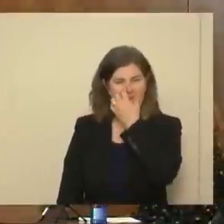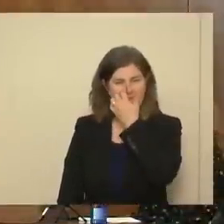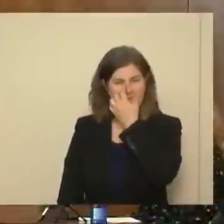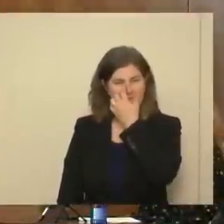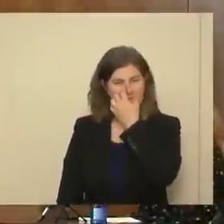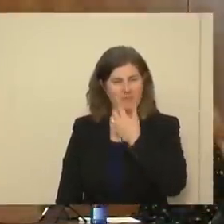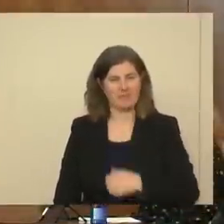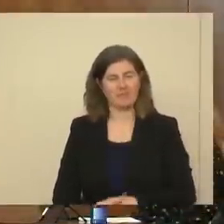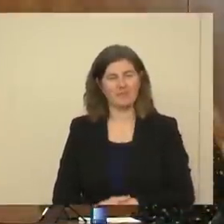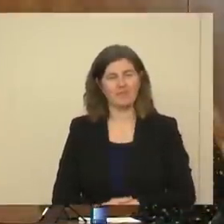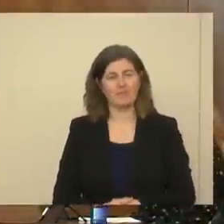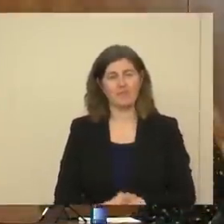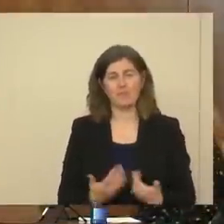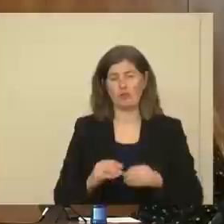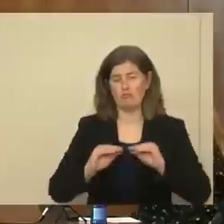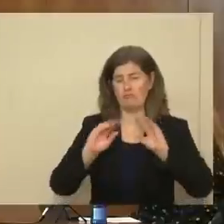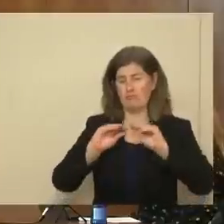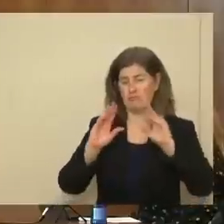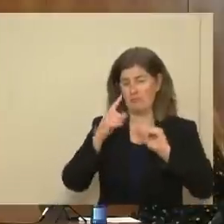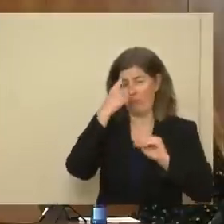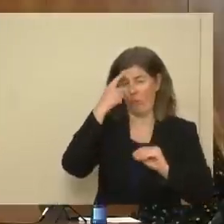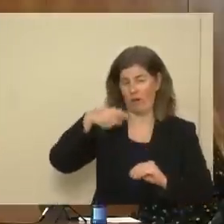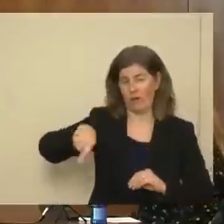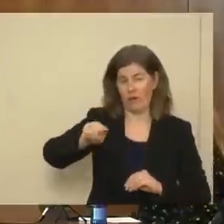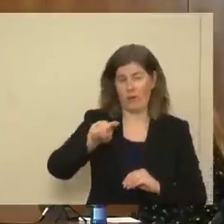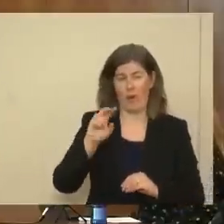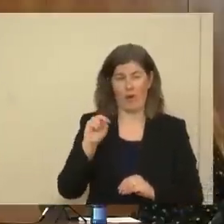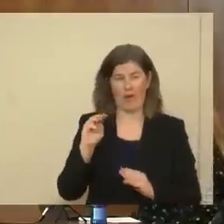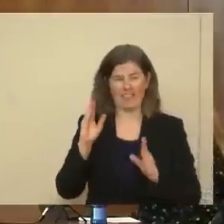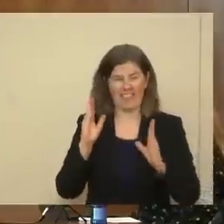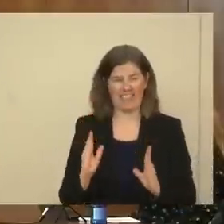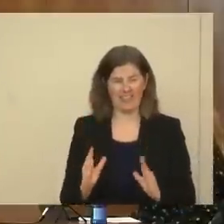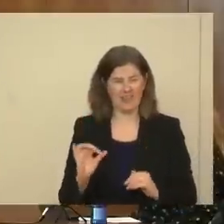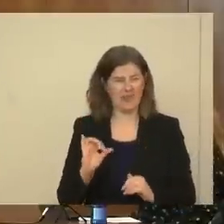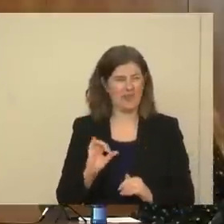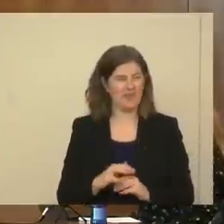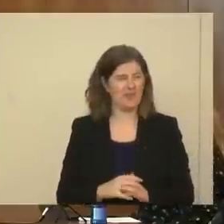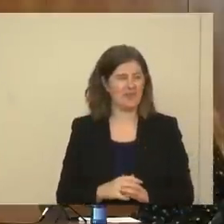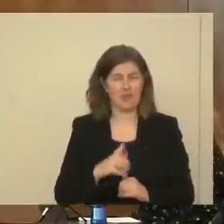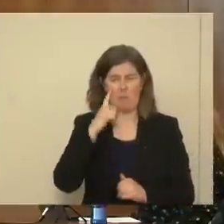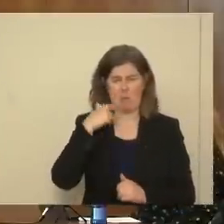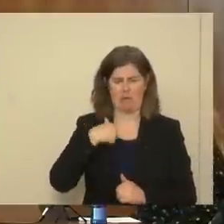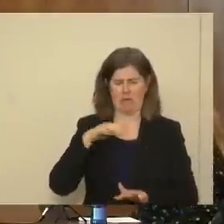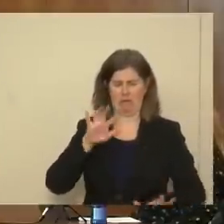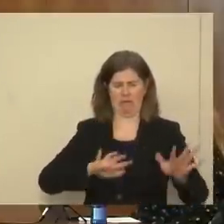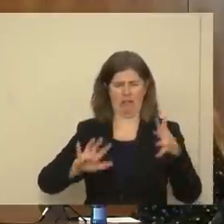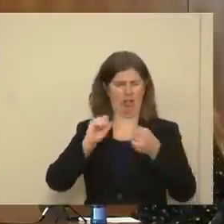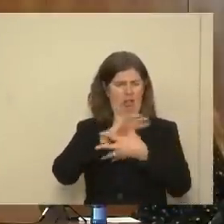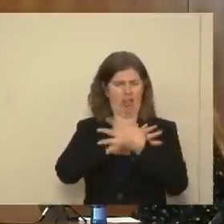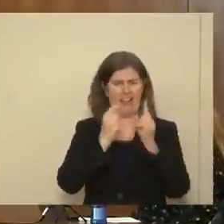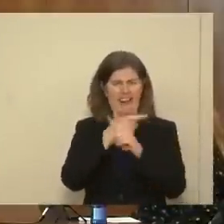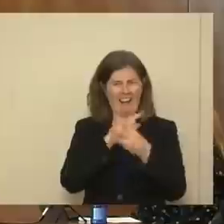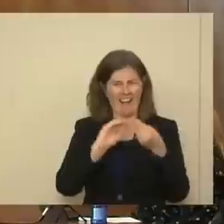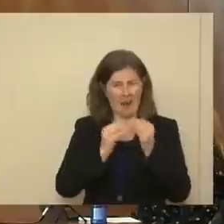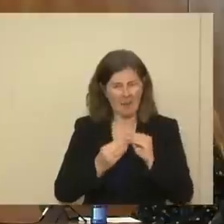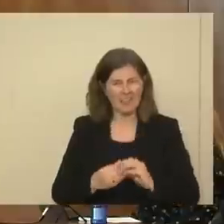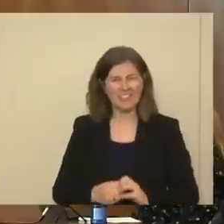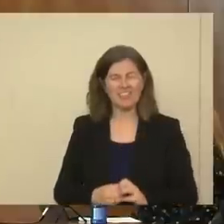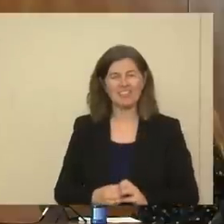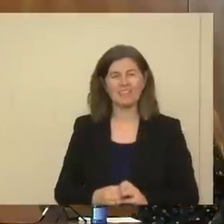And to try to clarify that for New Mexicans, for me, you're basically